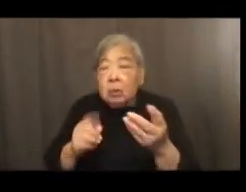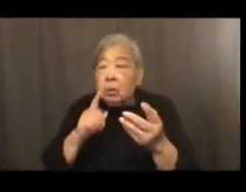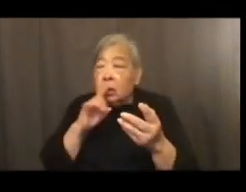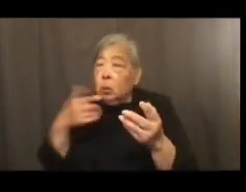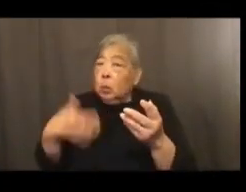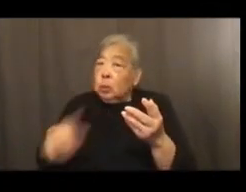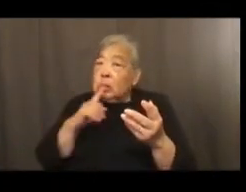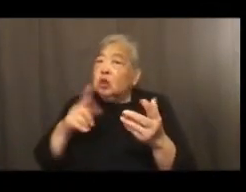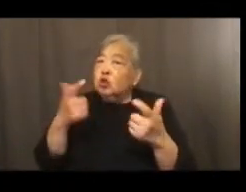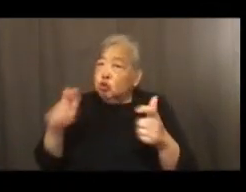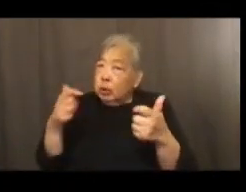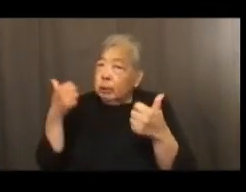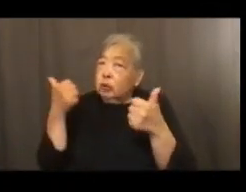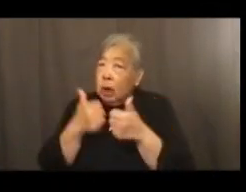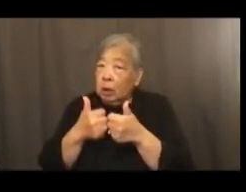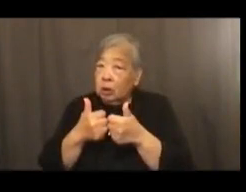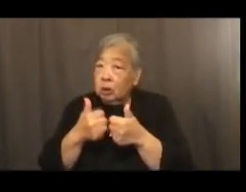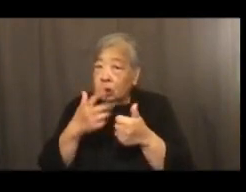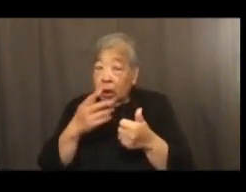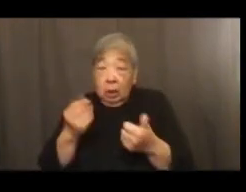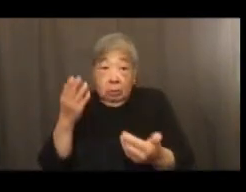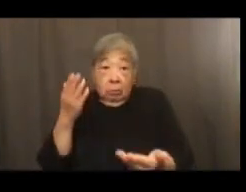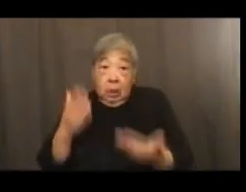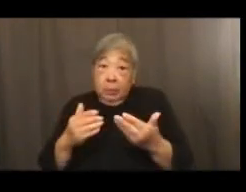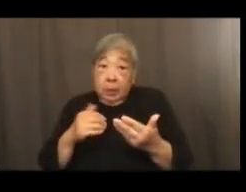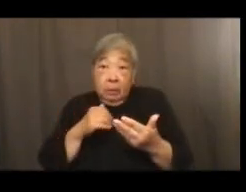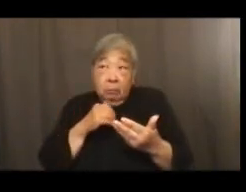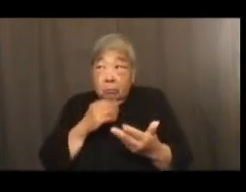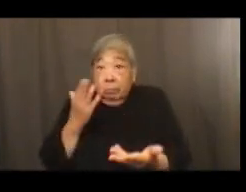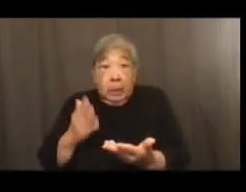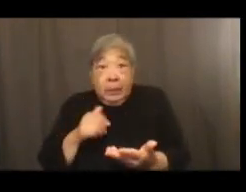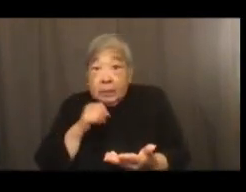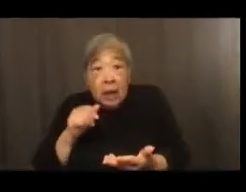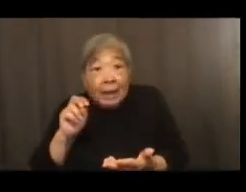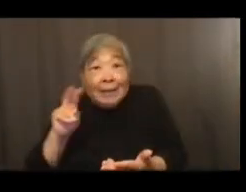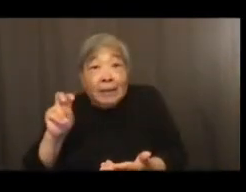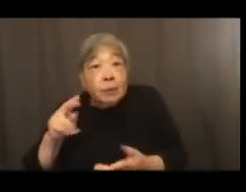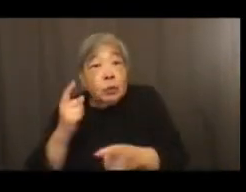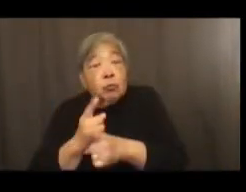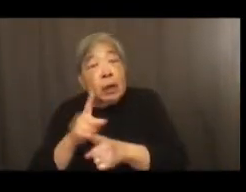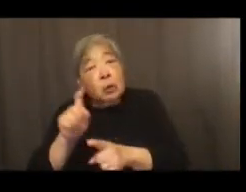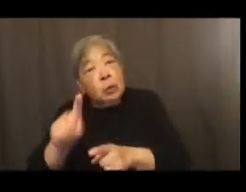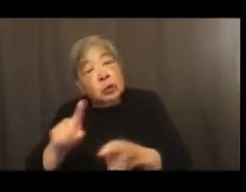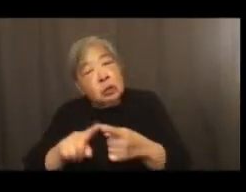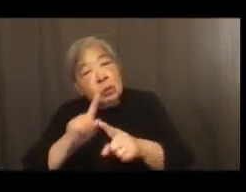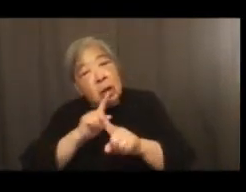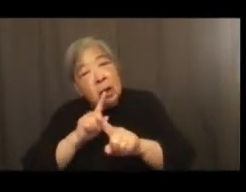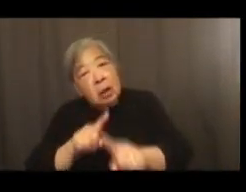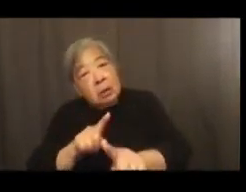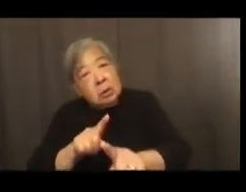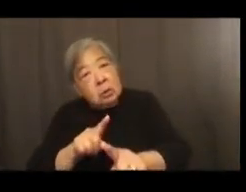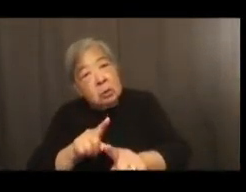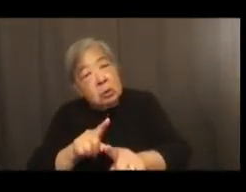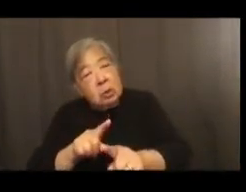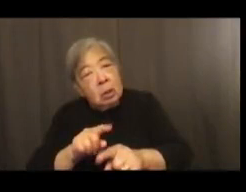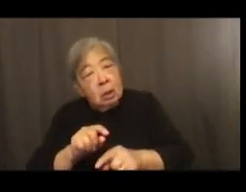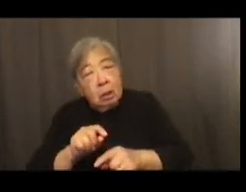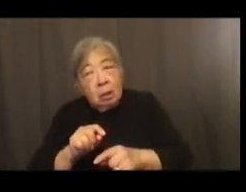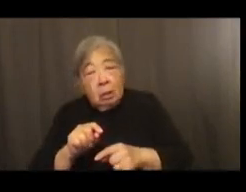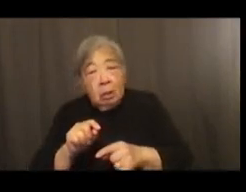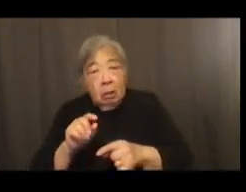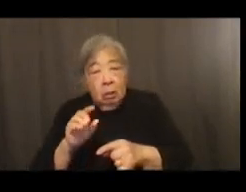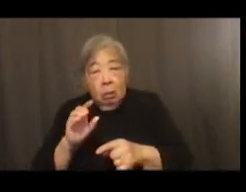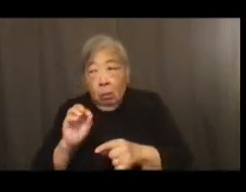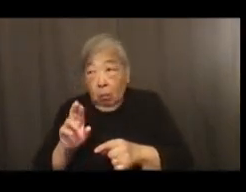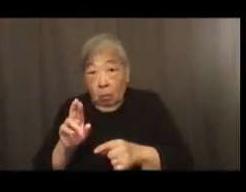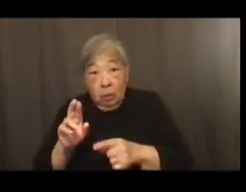I think it's, it's maybe not even the right question to answer or to ask